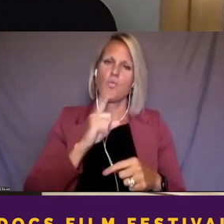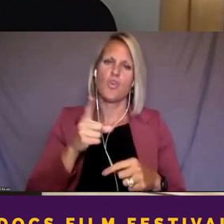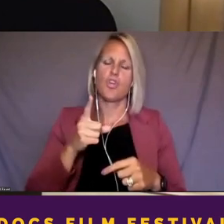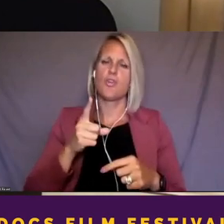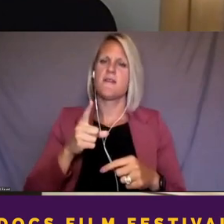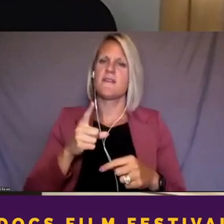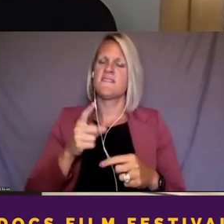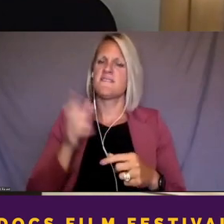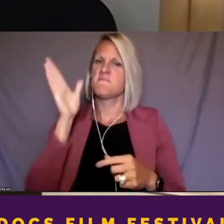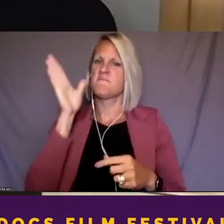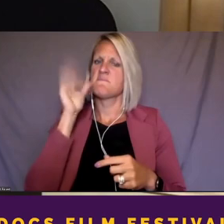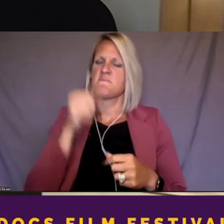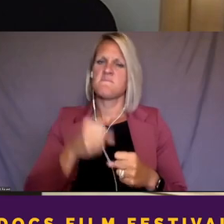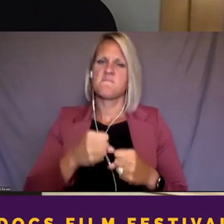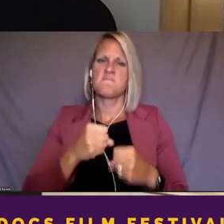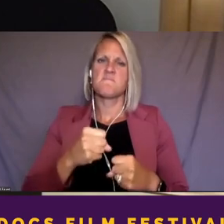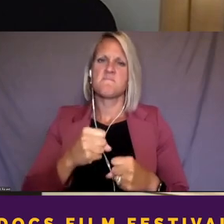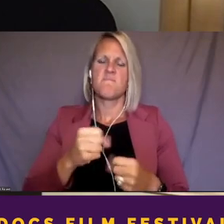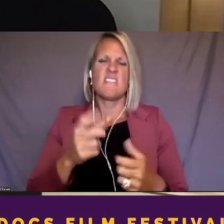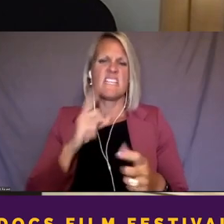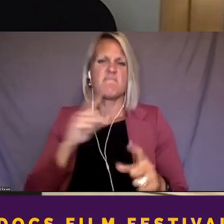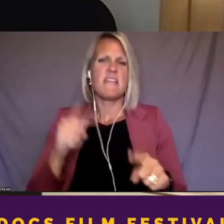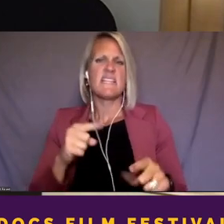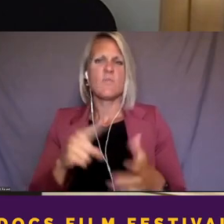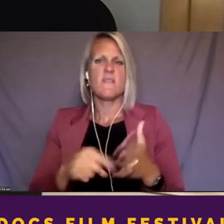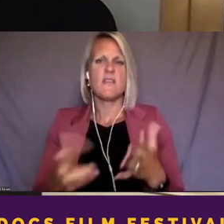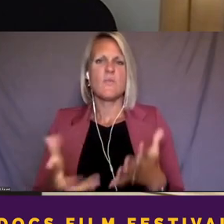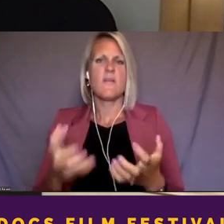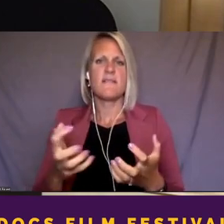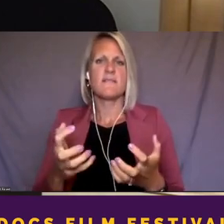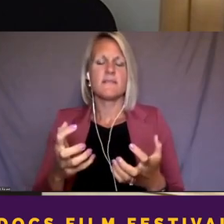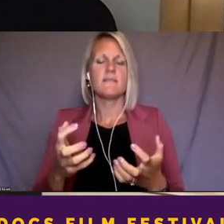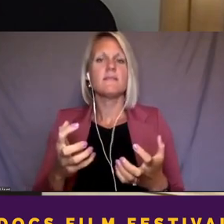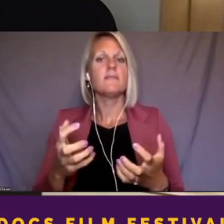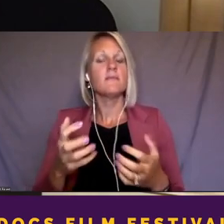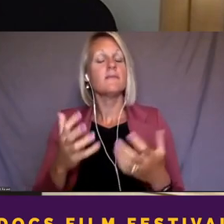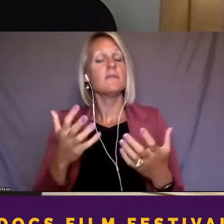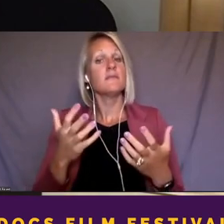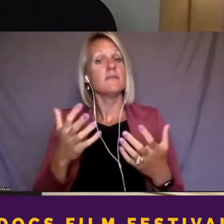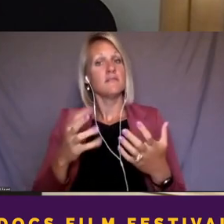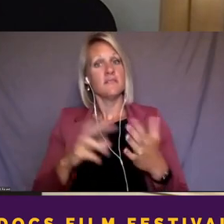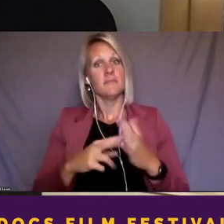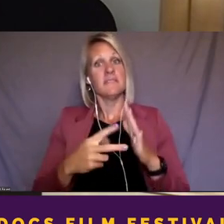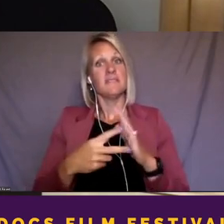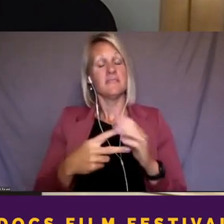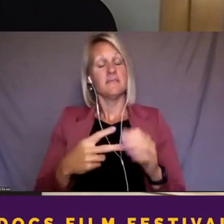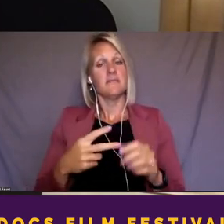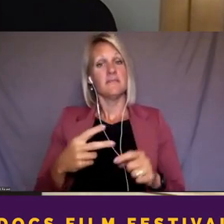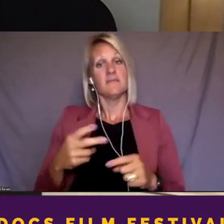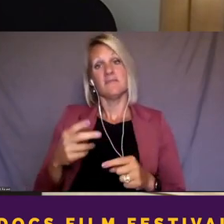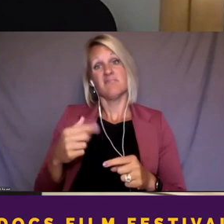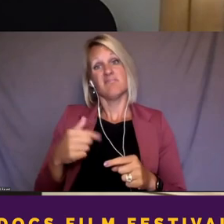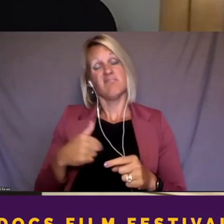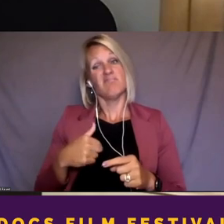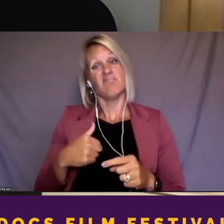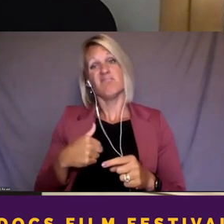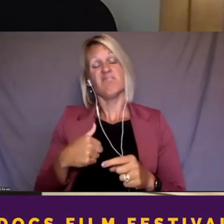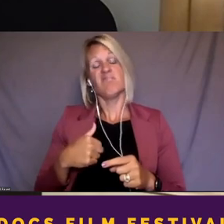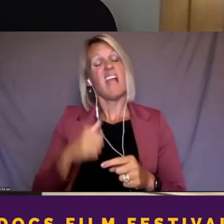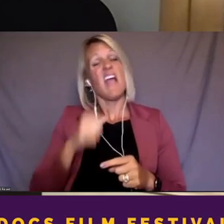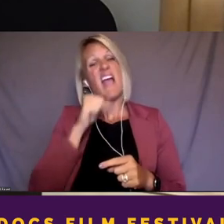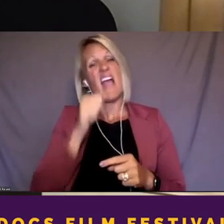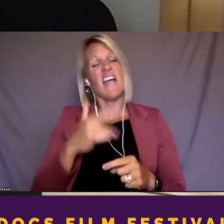commanding way, um, manner that, um, I also didn't feel, um,